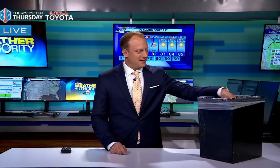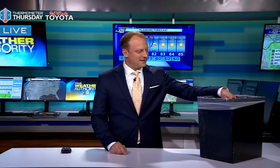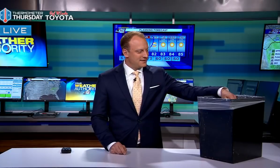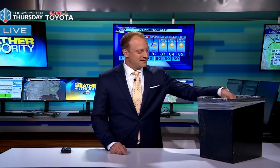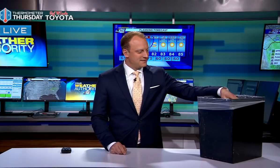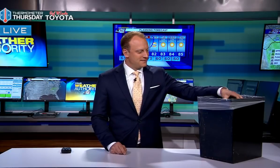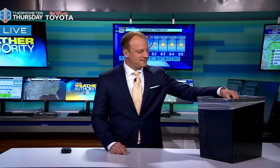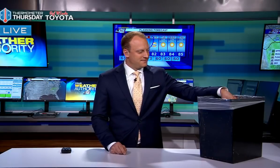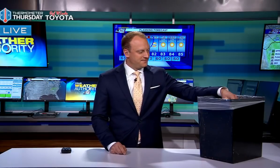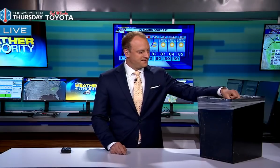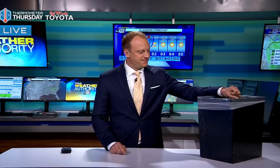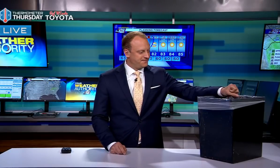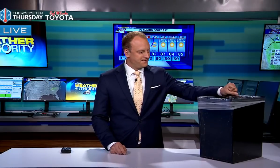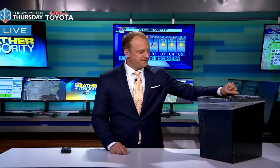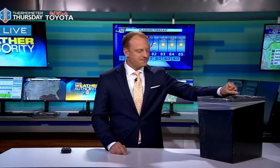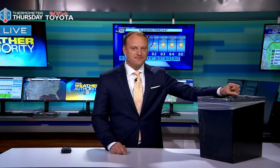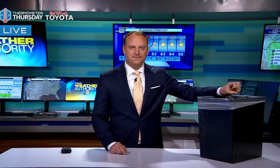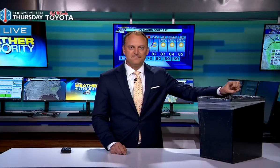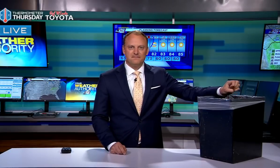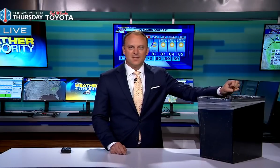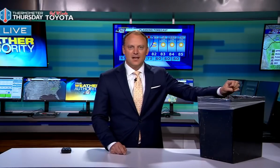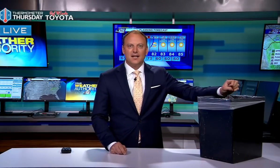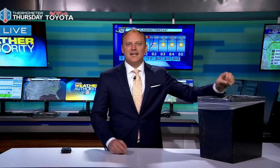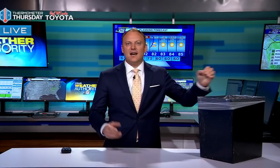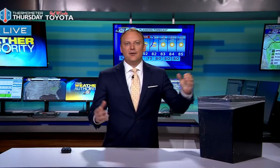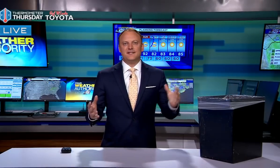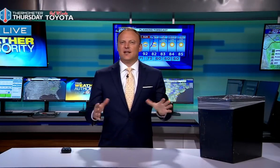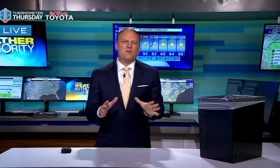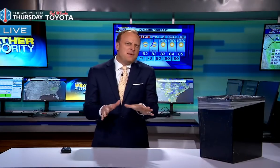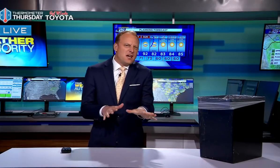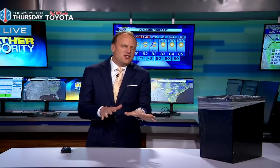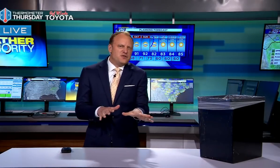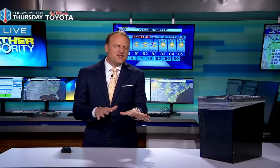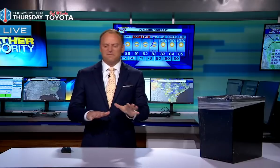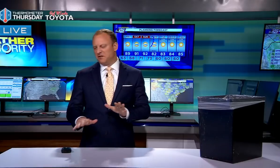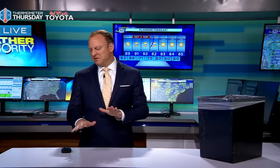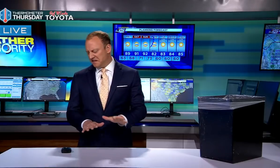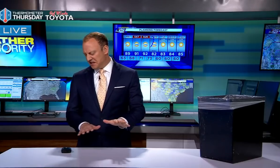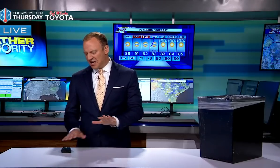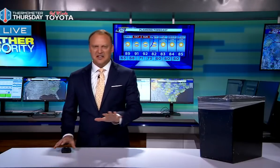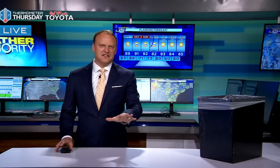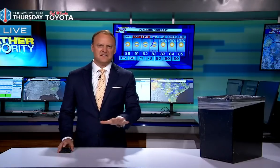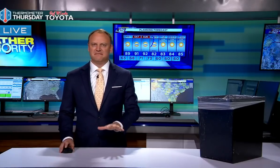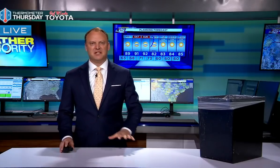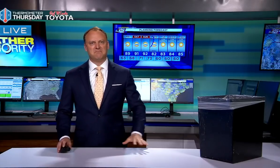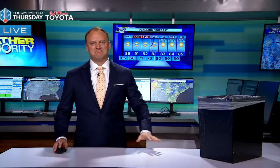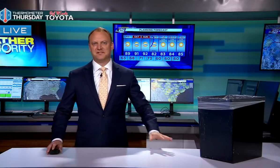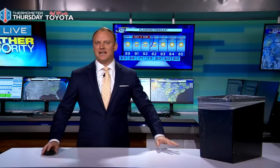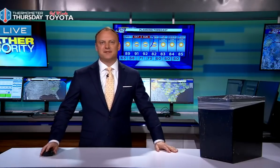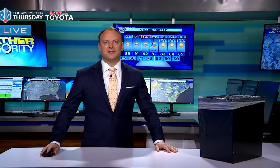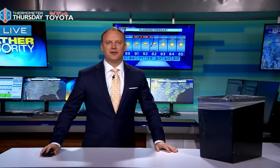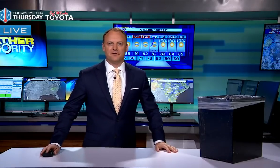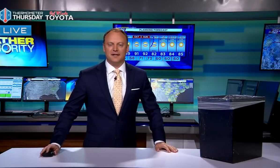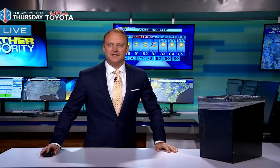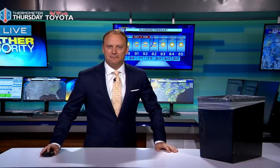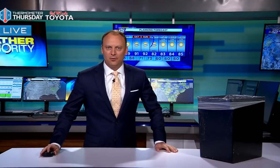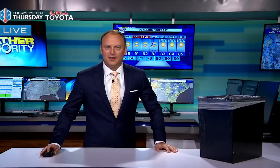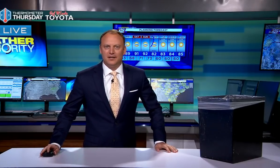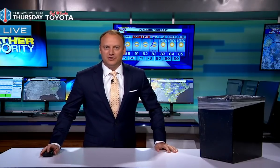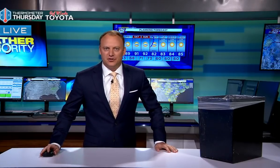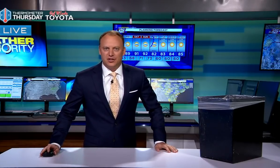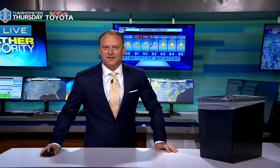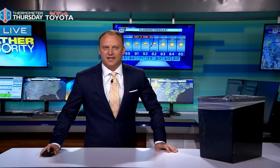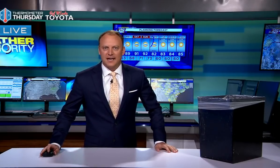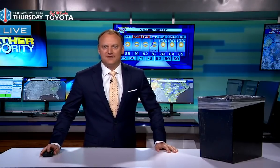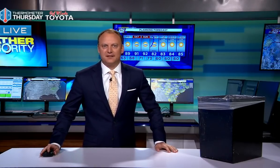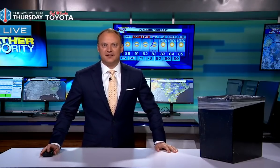I hate this. All of them. Oh. Wow. Because I always think, oh, maybe I could do something with it. could do, nope, time to start over. At some